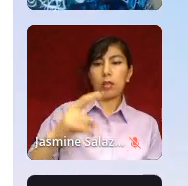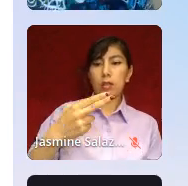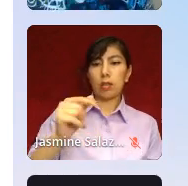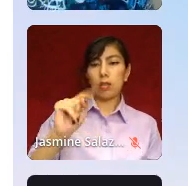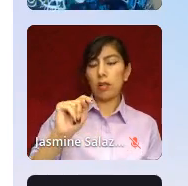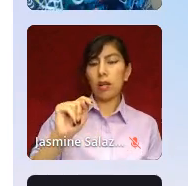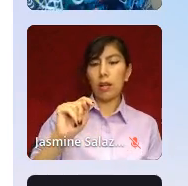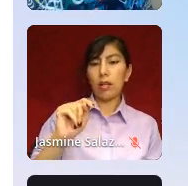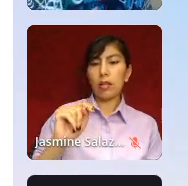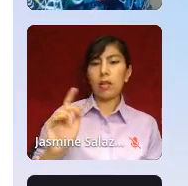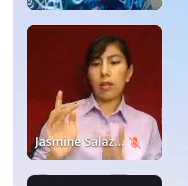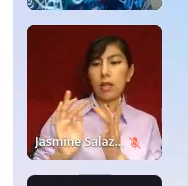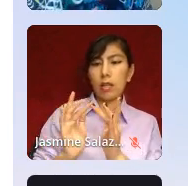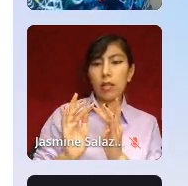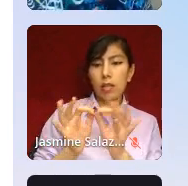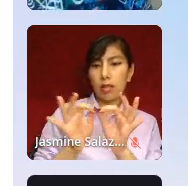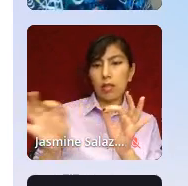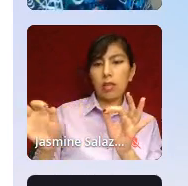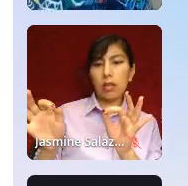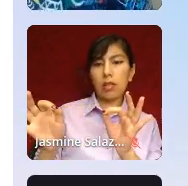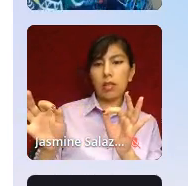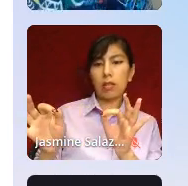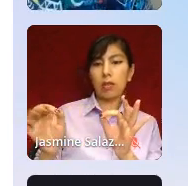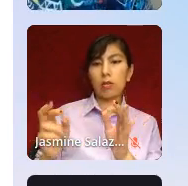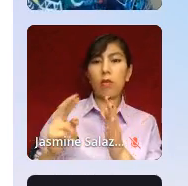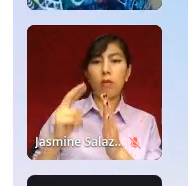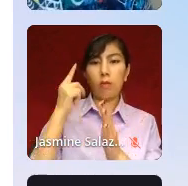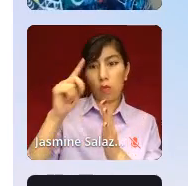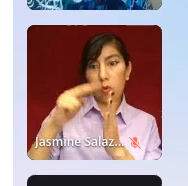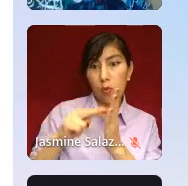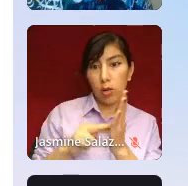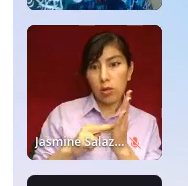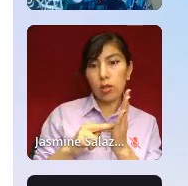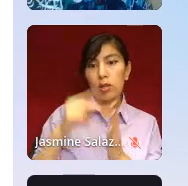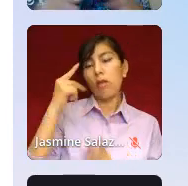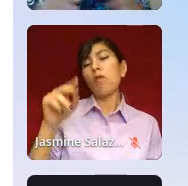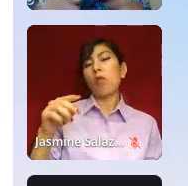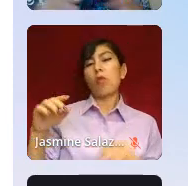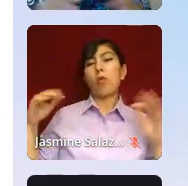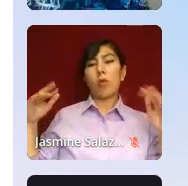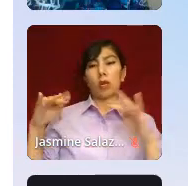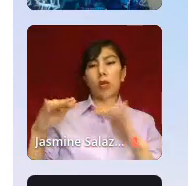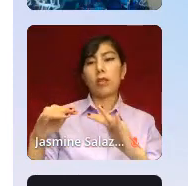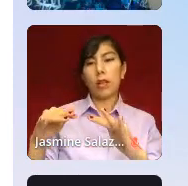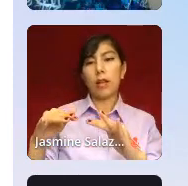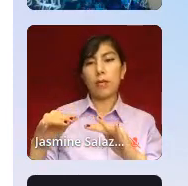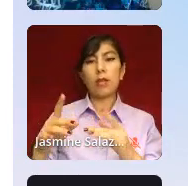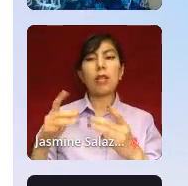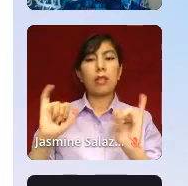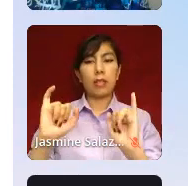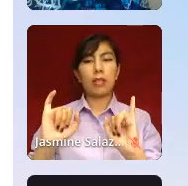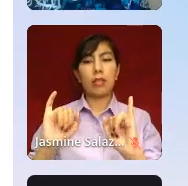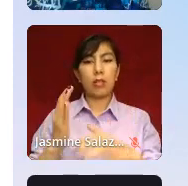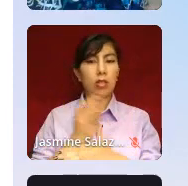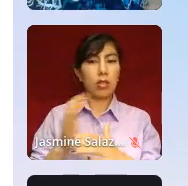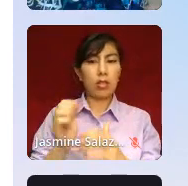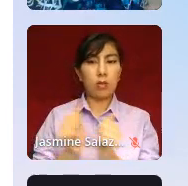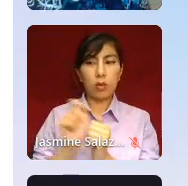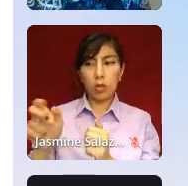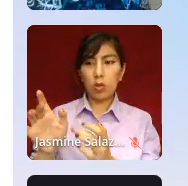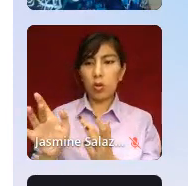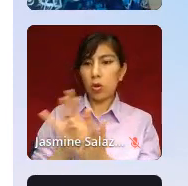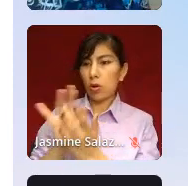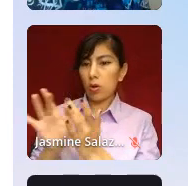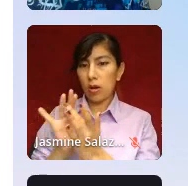the link to the registration for the summit. You can still share this with your network, your colleagues,